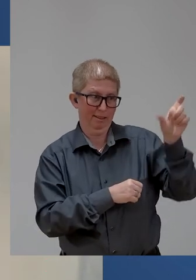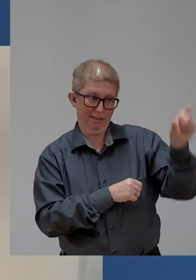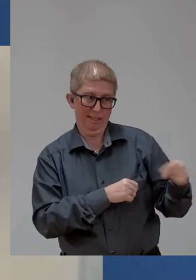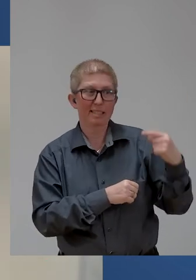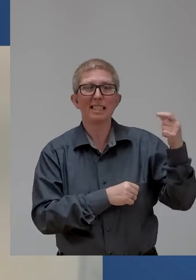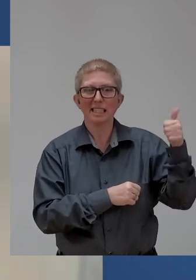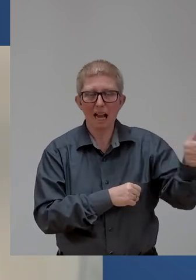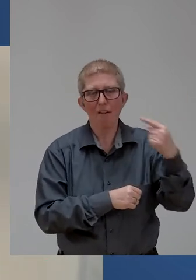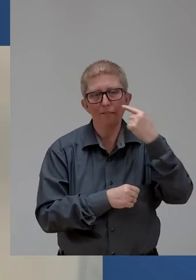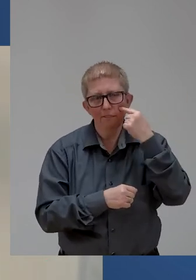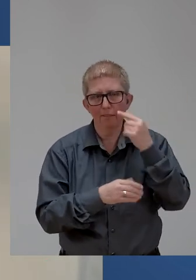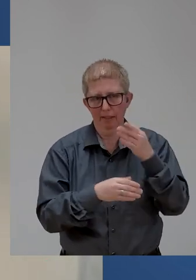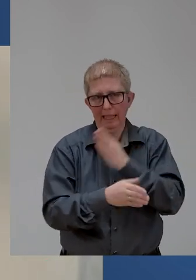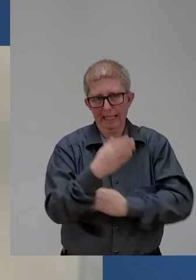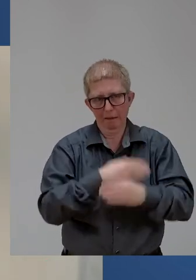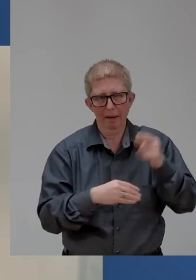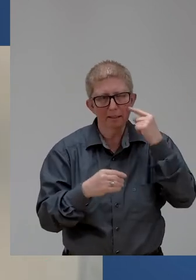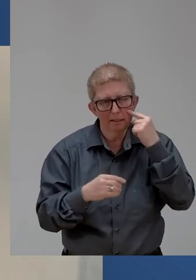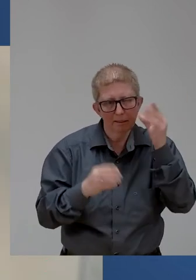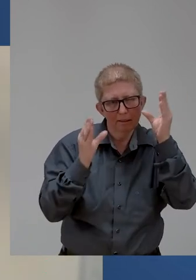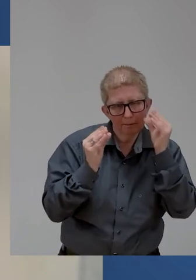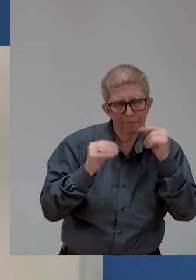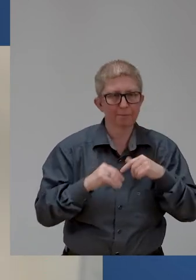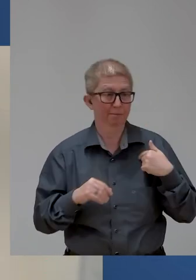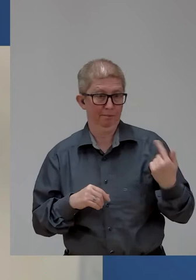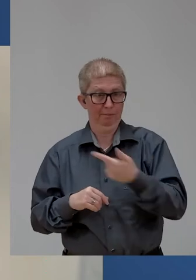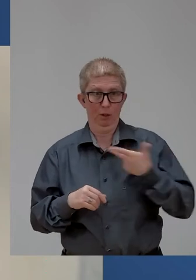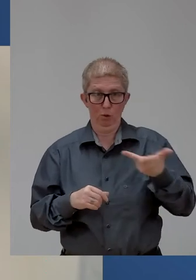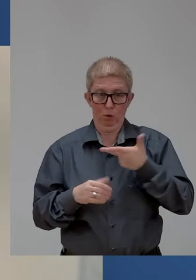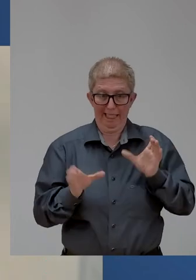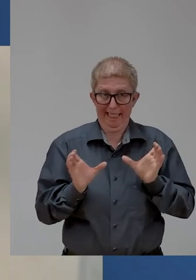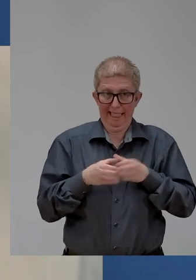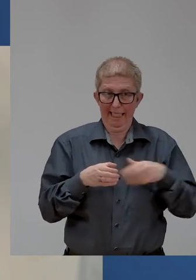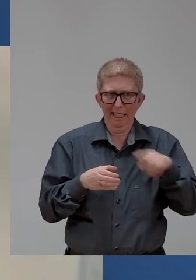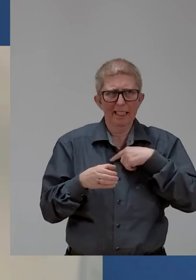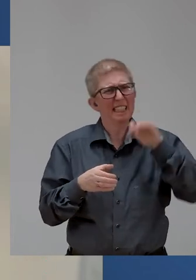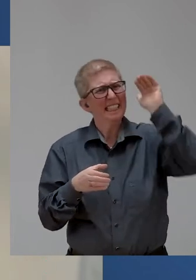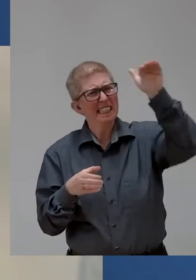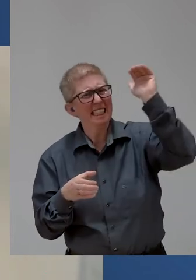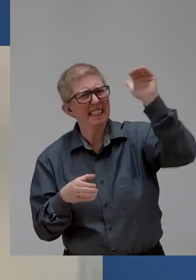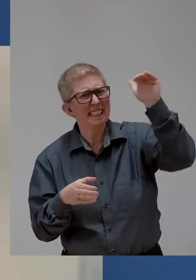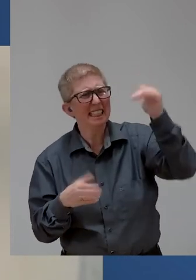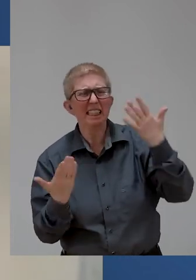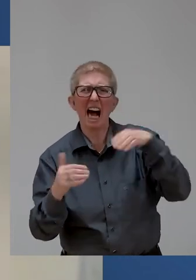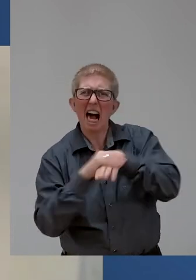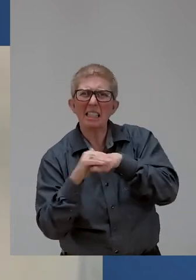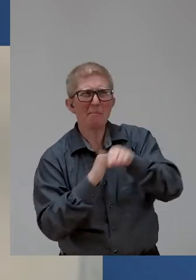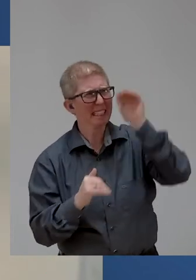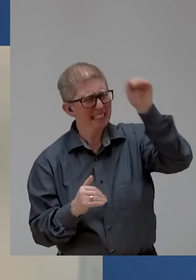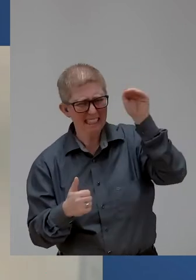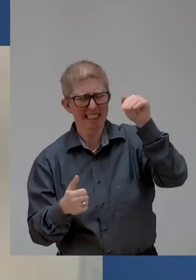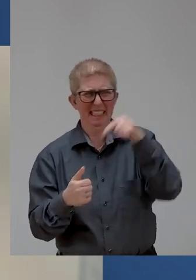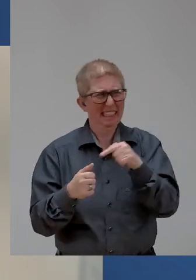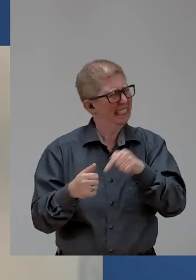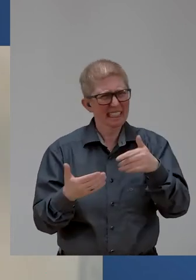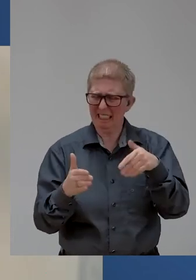at the helm, have turned the UN's rules and procedures upside down to increase access. We have pushed provision in the General's Assembly's annual resolution